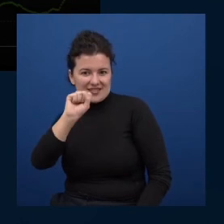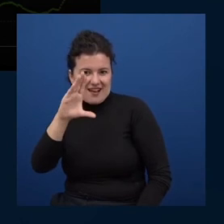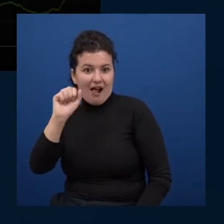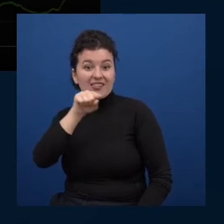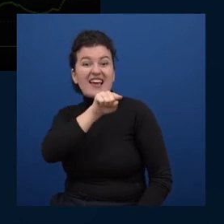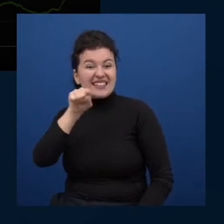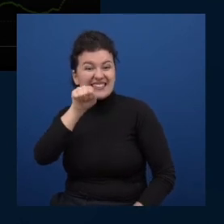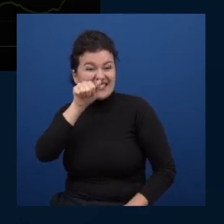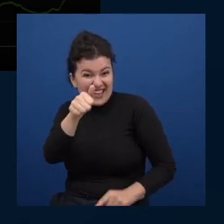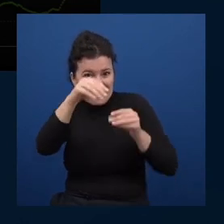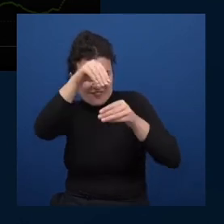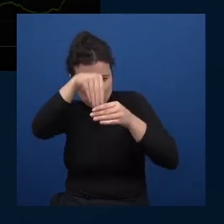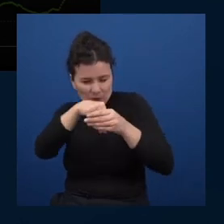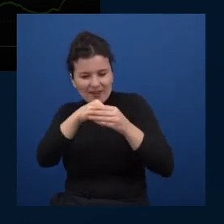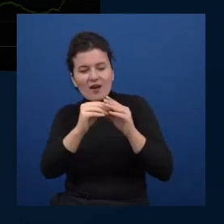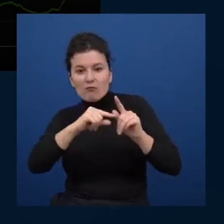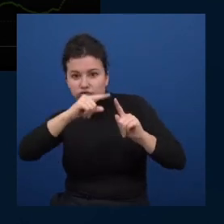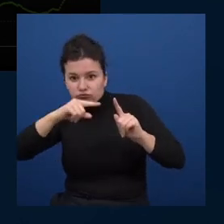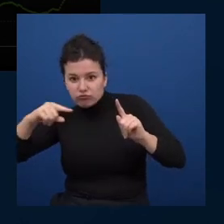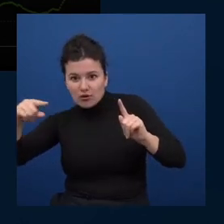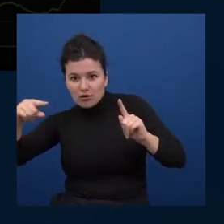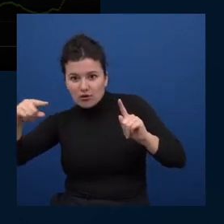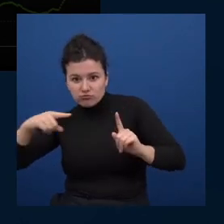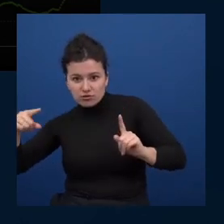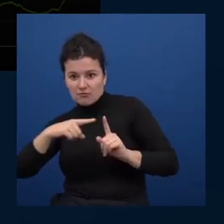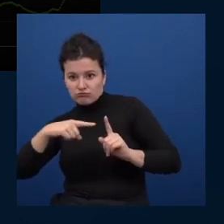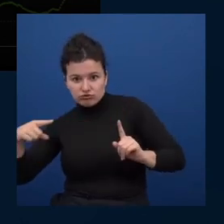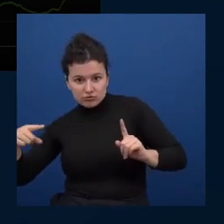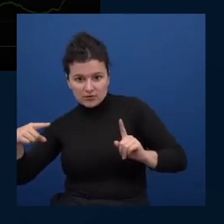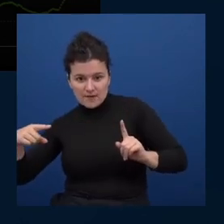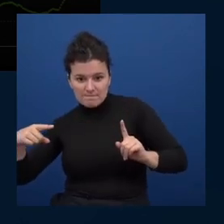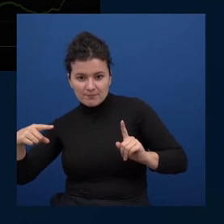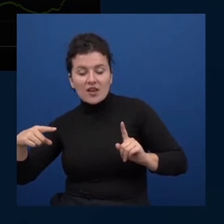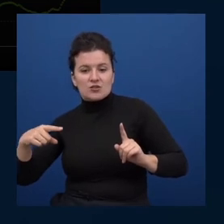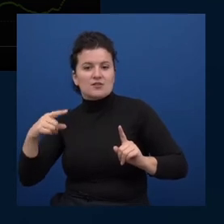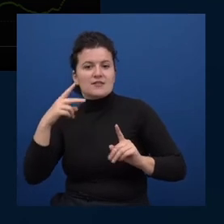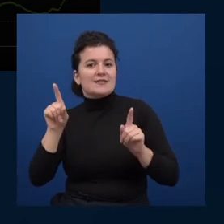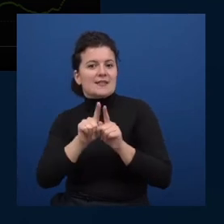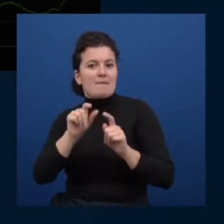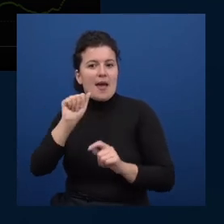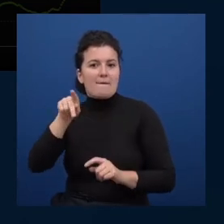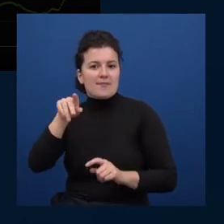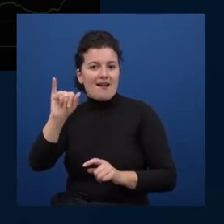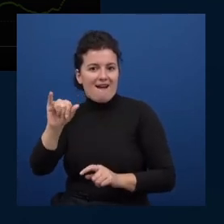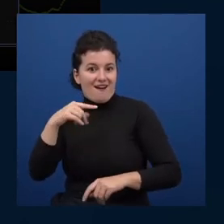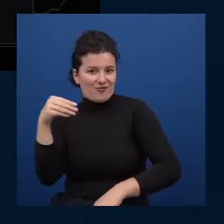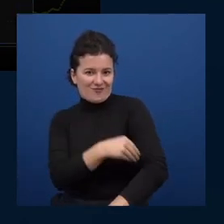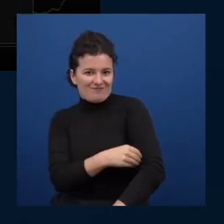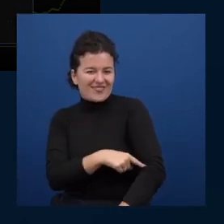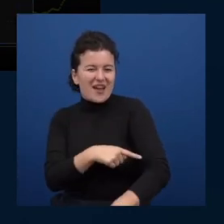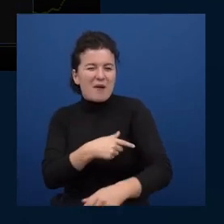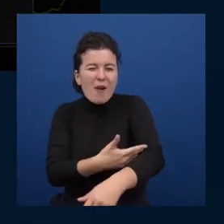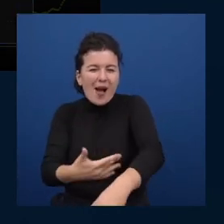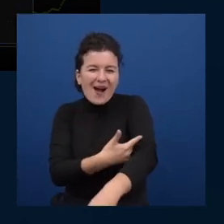sugar so i actually have a rest api for my blood sugar isn't that fun so now